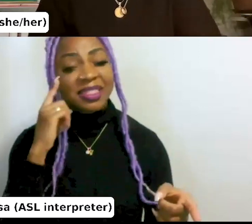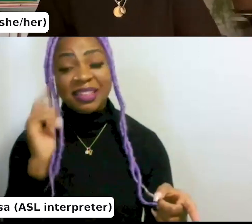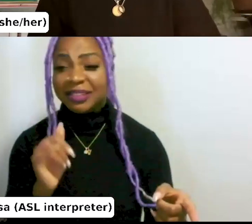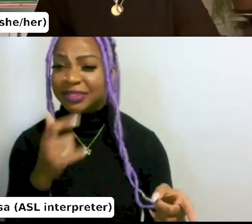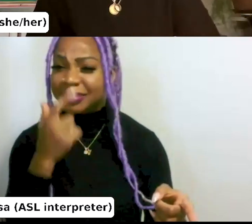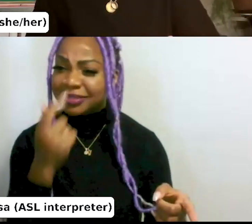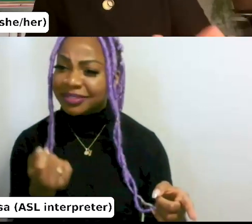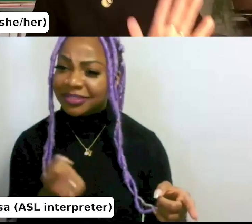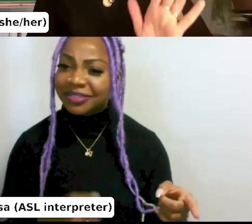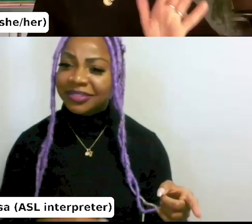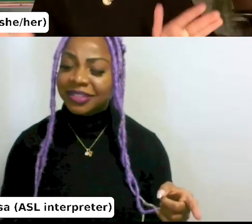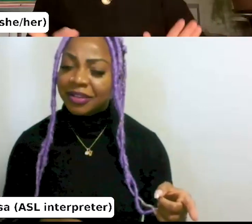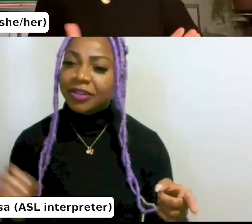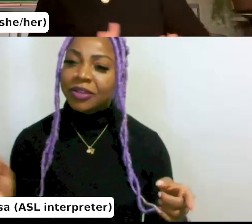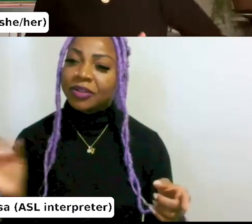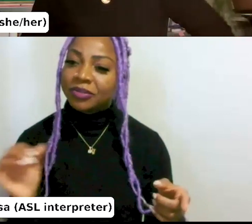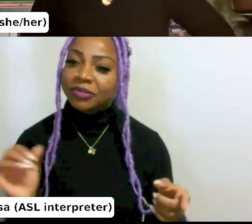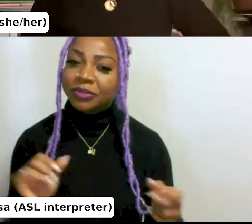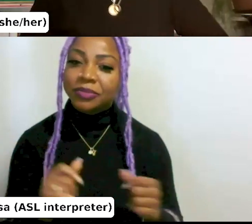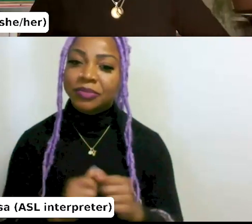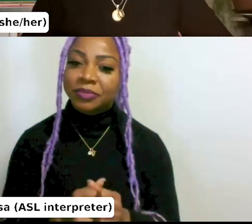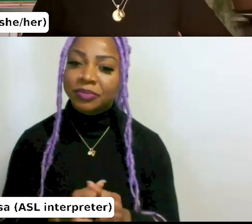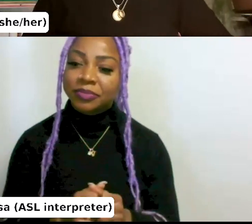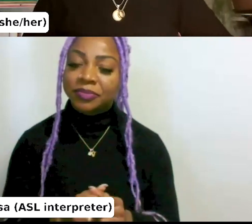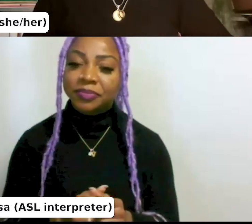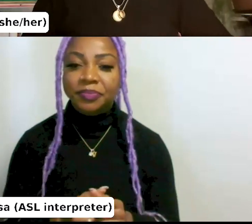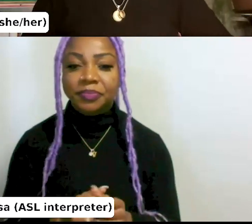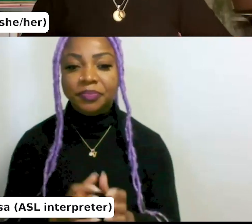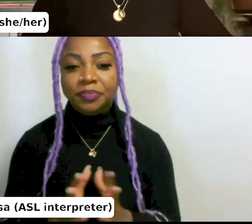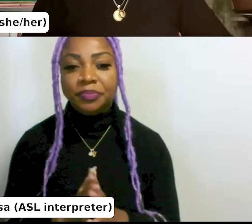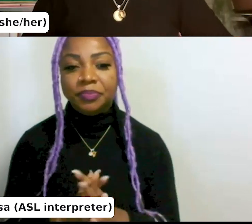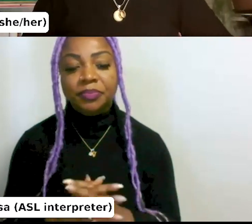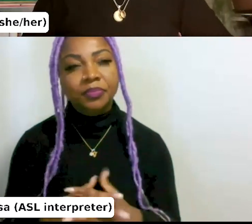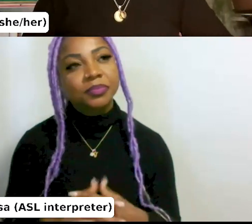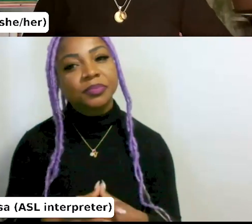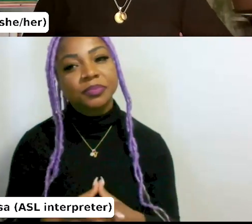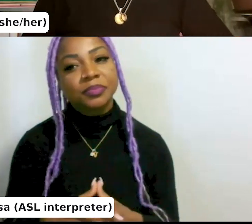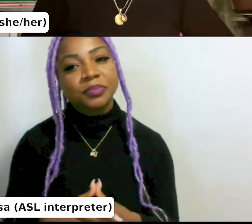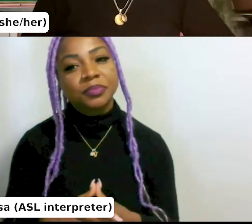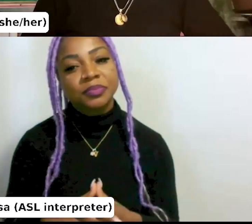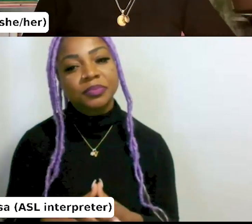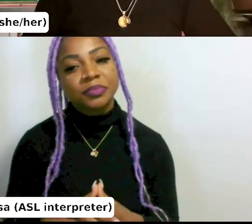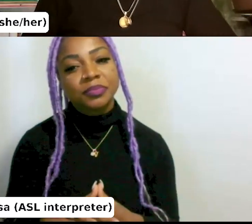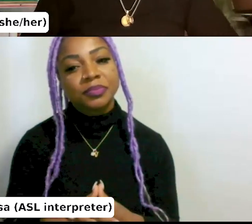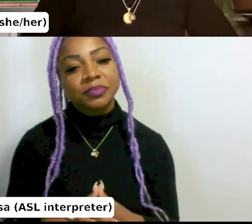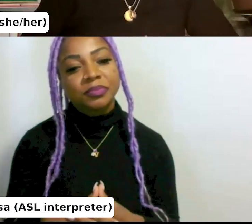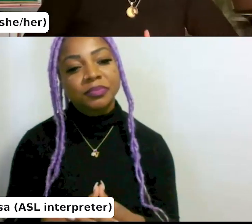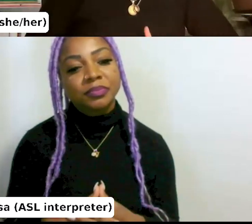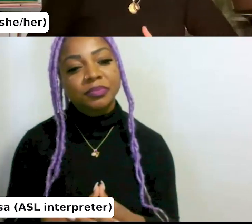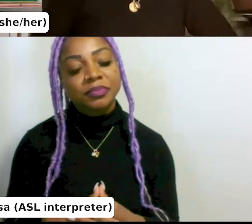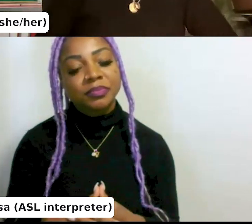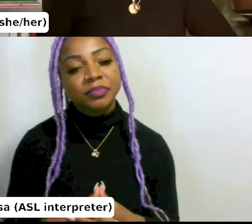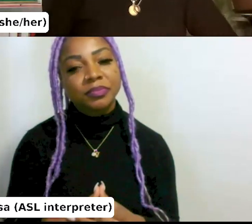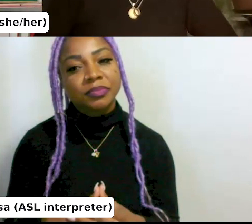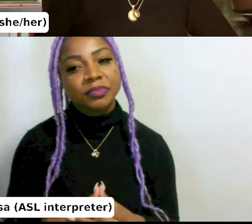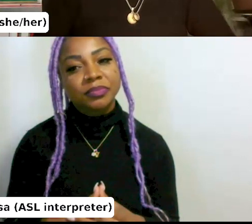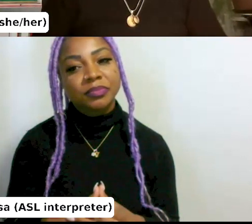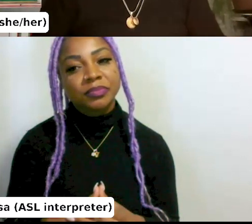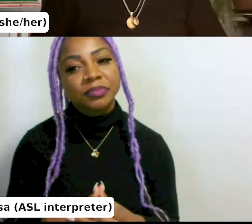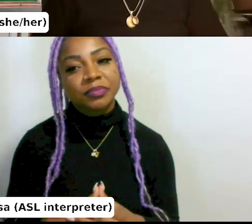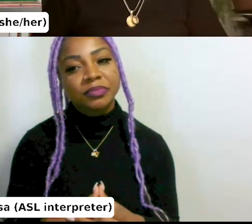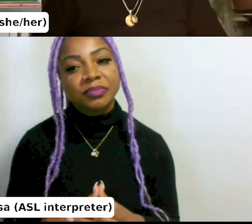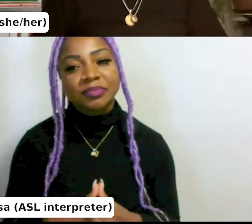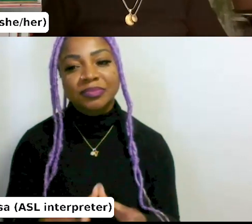interesting, but also a little bit where, um, for me, it's very speculative, um,